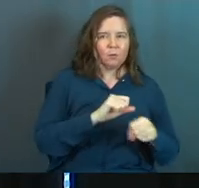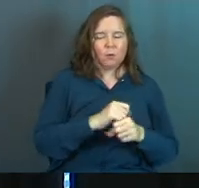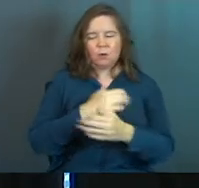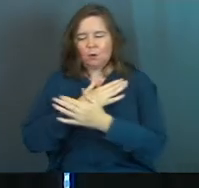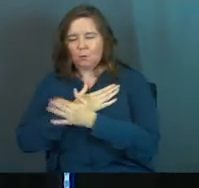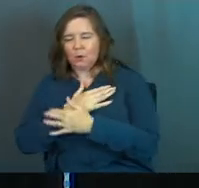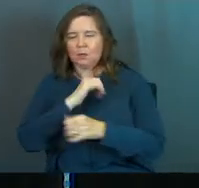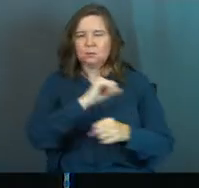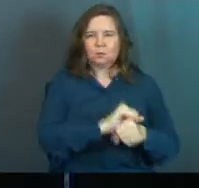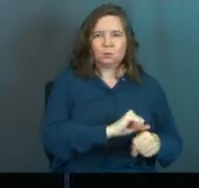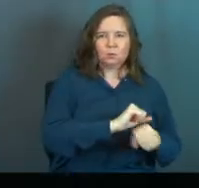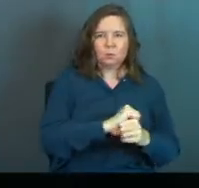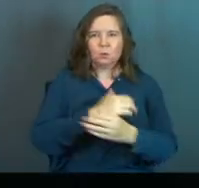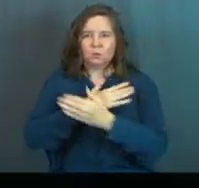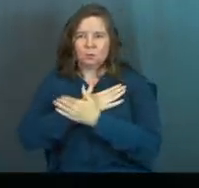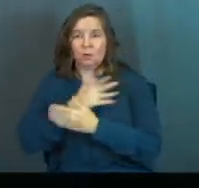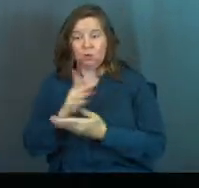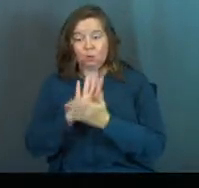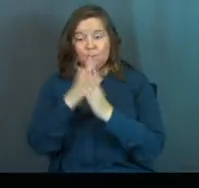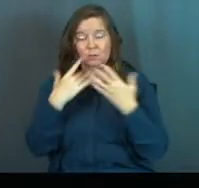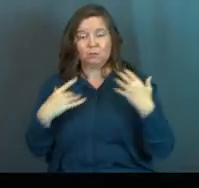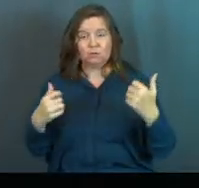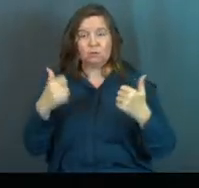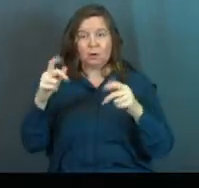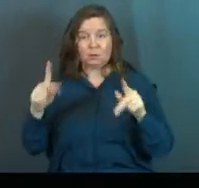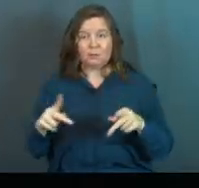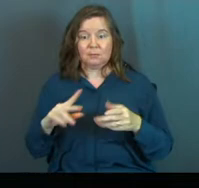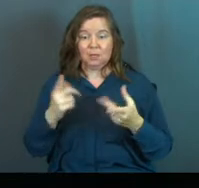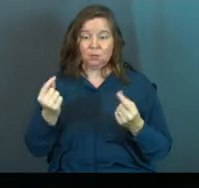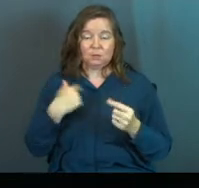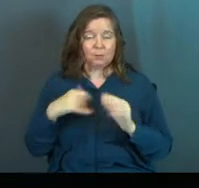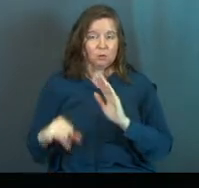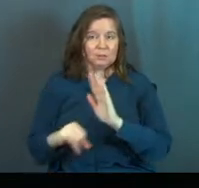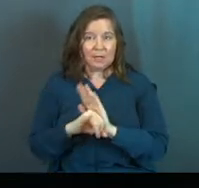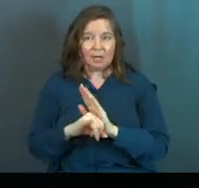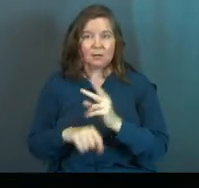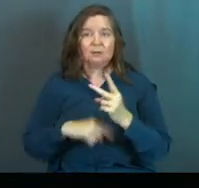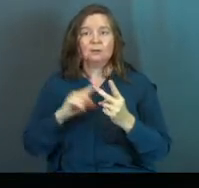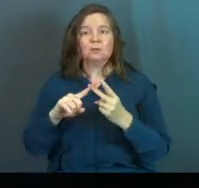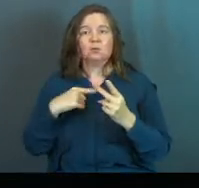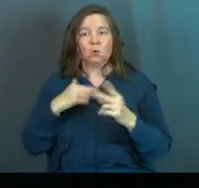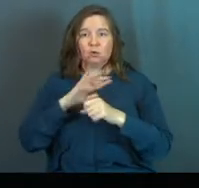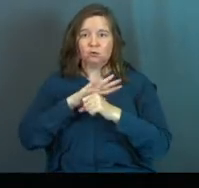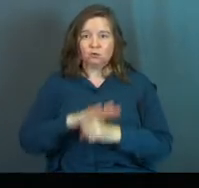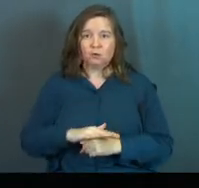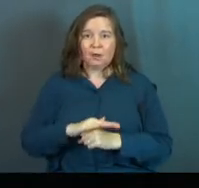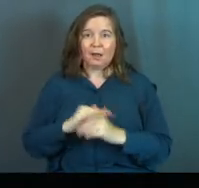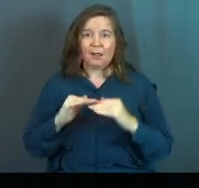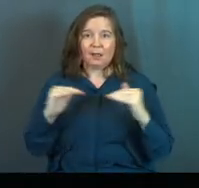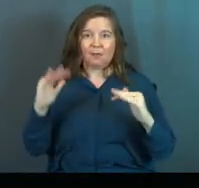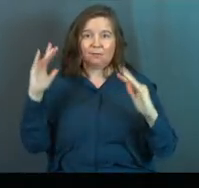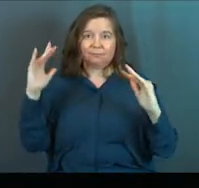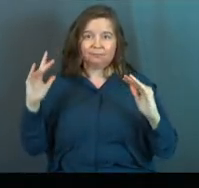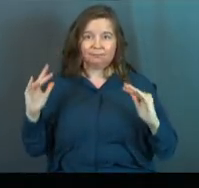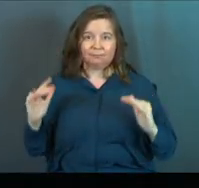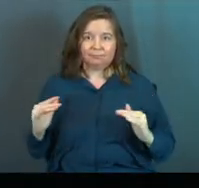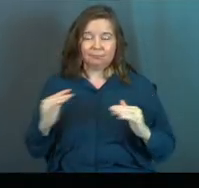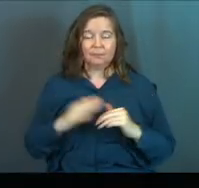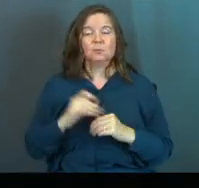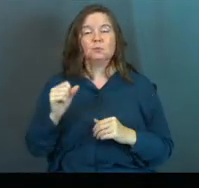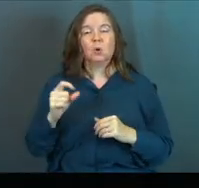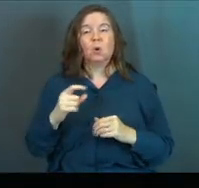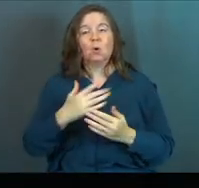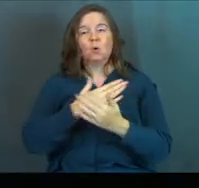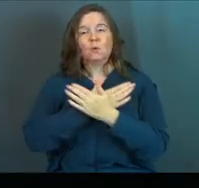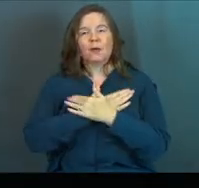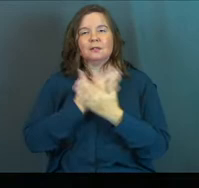life, you will be stronger as an individual. It will do something to your identity, and it will do something to your stress level. Sabbath. So